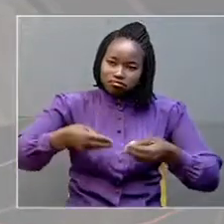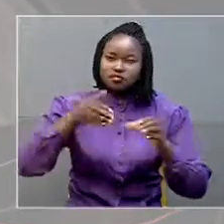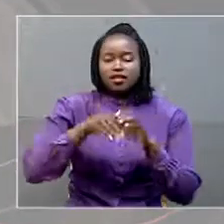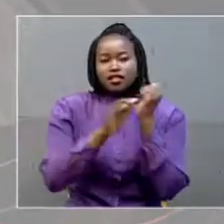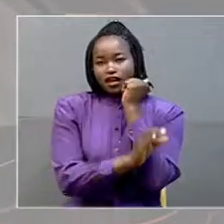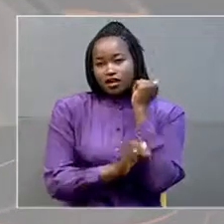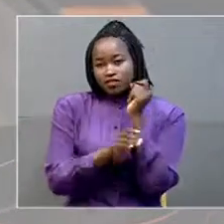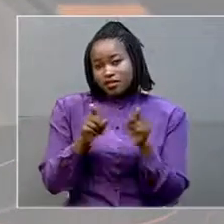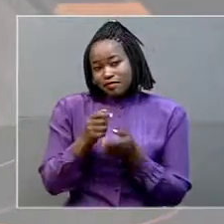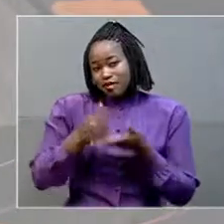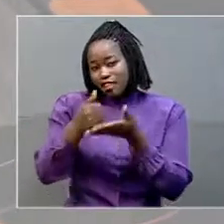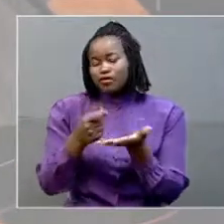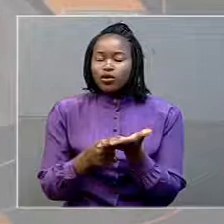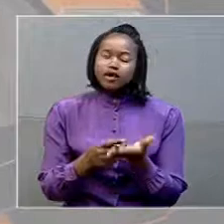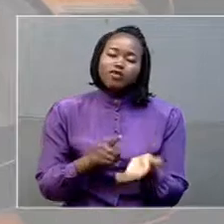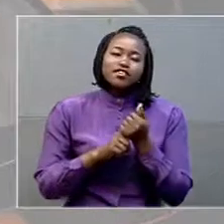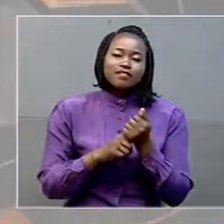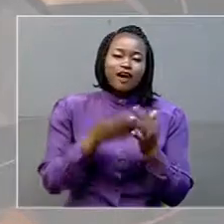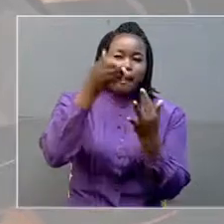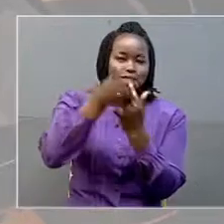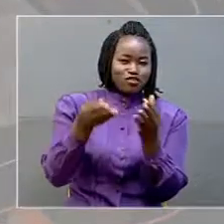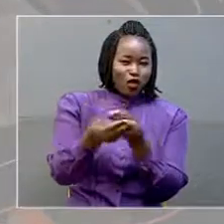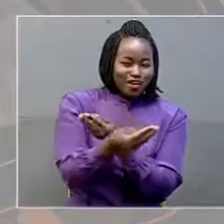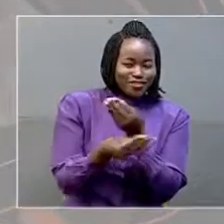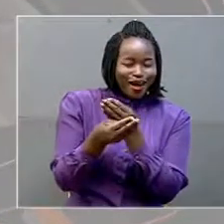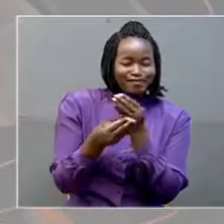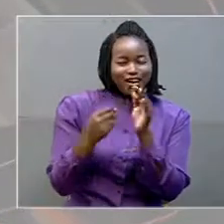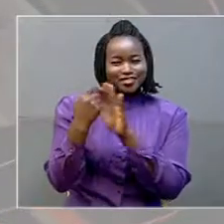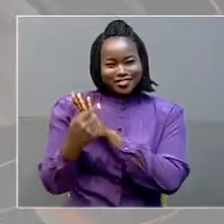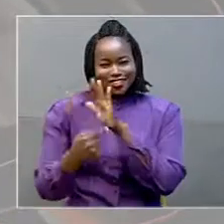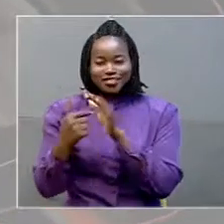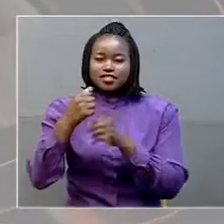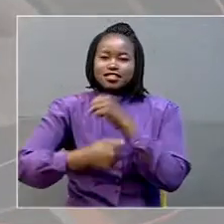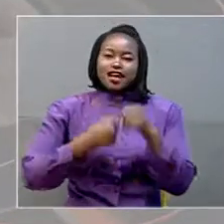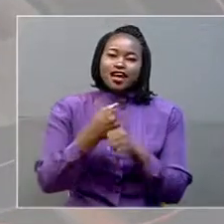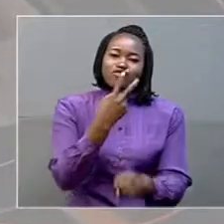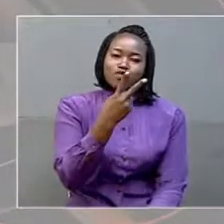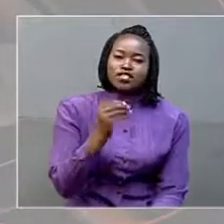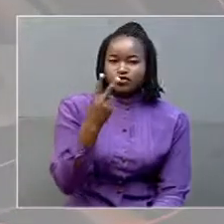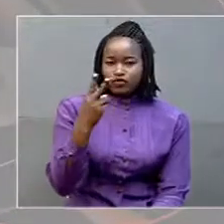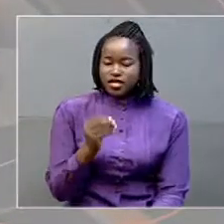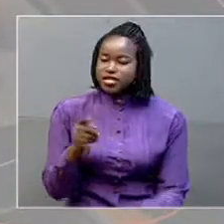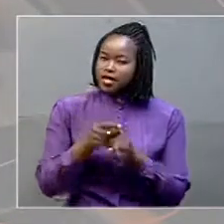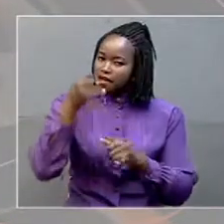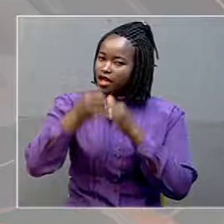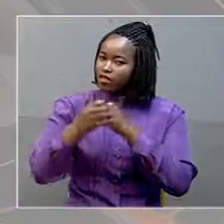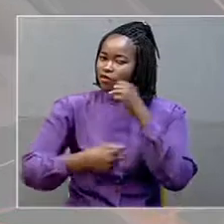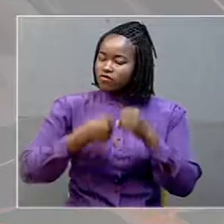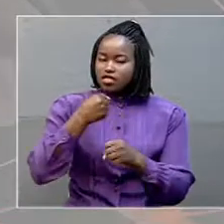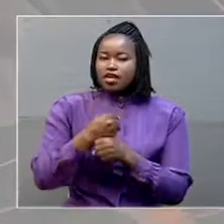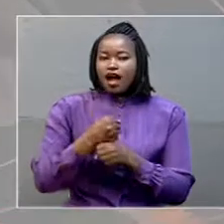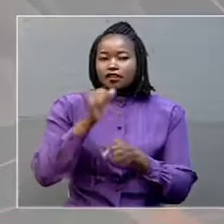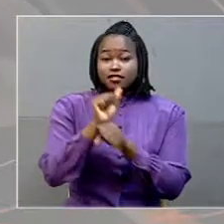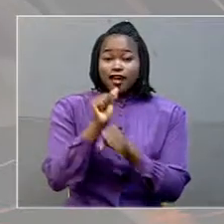country to achieve its middle income status by the year 2020. He was at the end-of-year staff party of the Office of the Prime